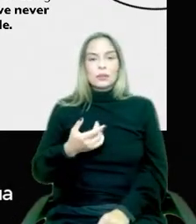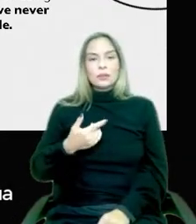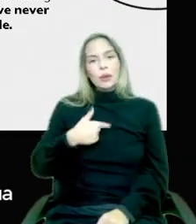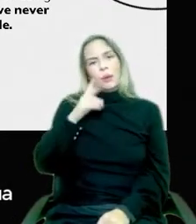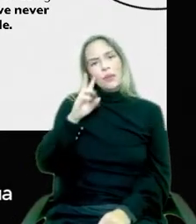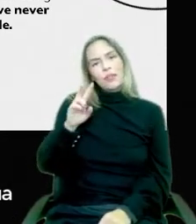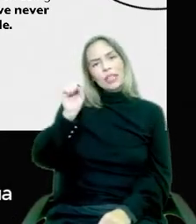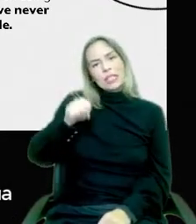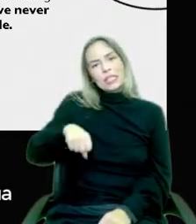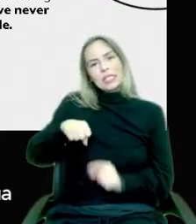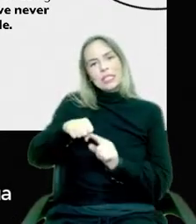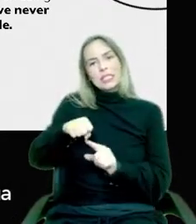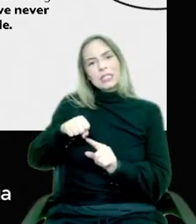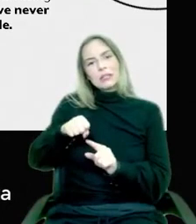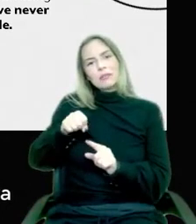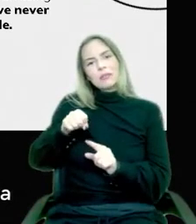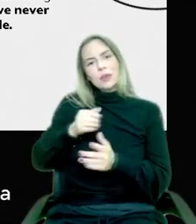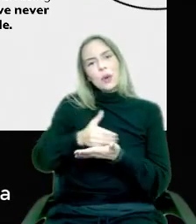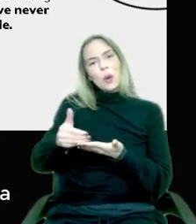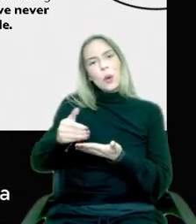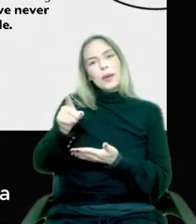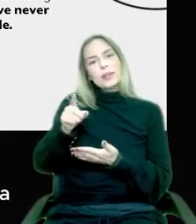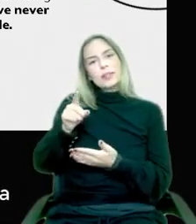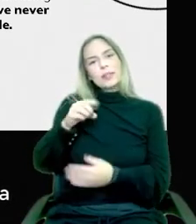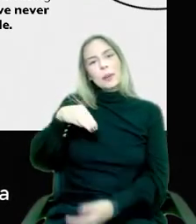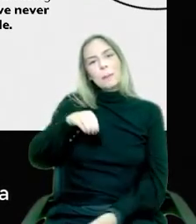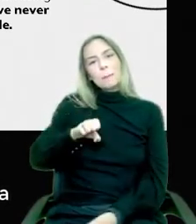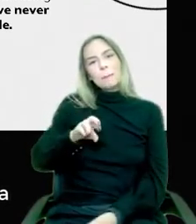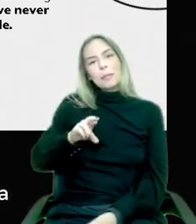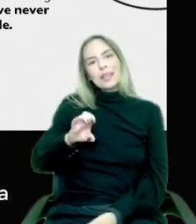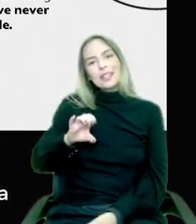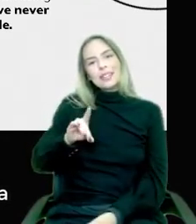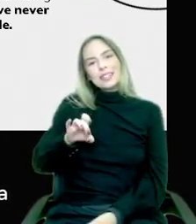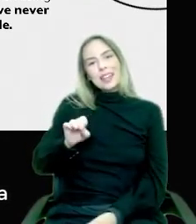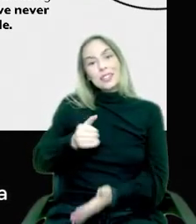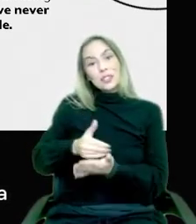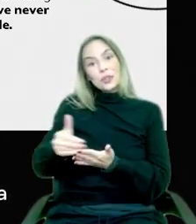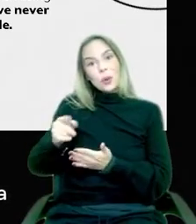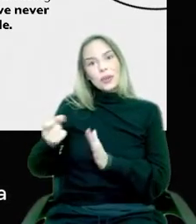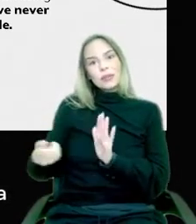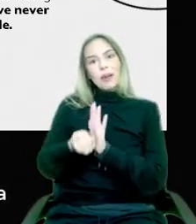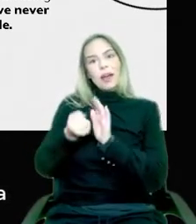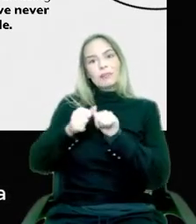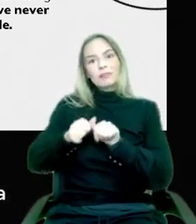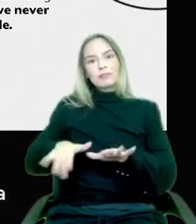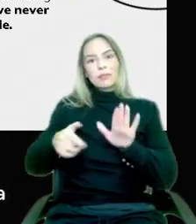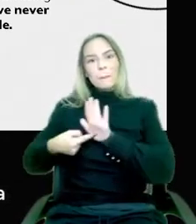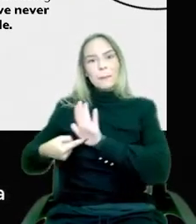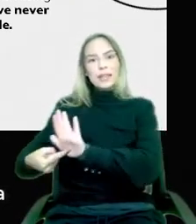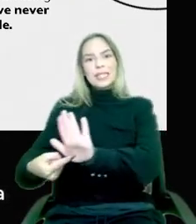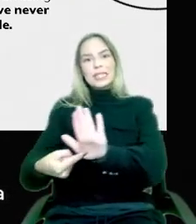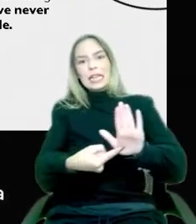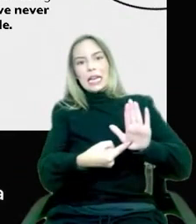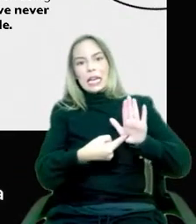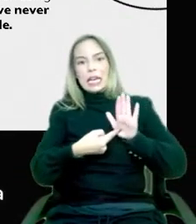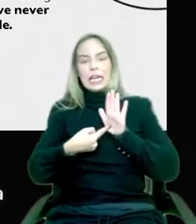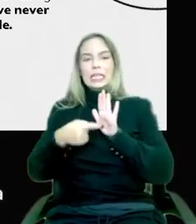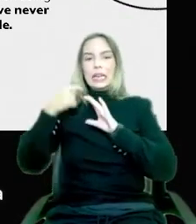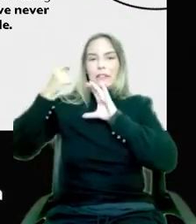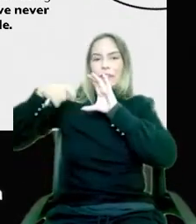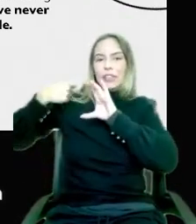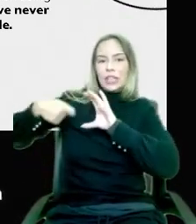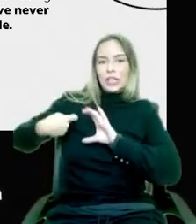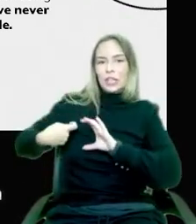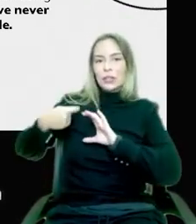Mercedes did. There was a whole, like, big presentation with a, you know, a video and all this stuff. And they basically